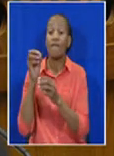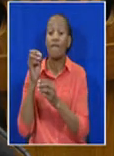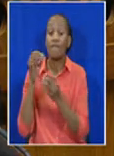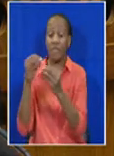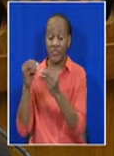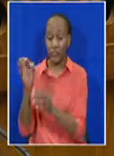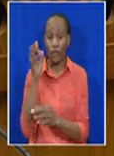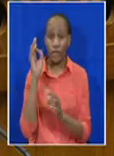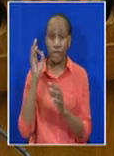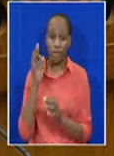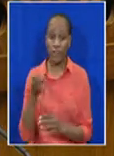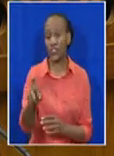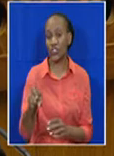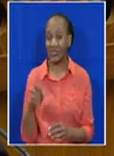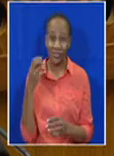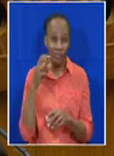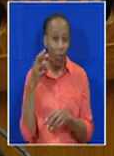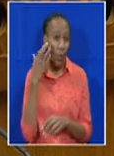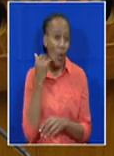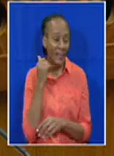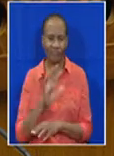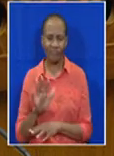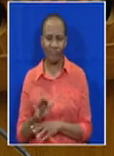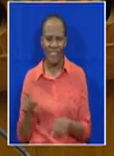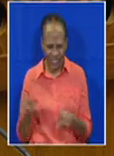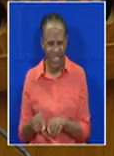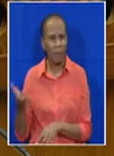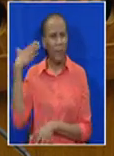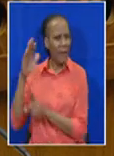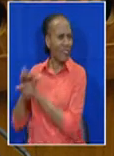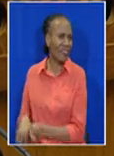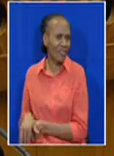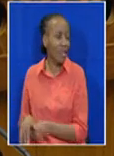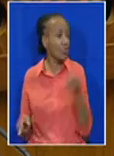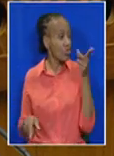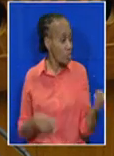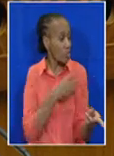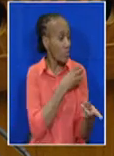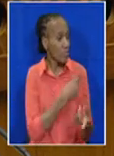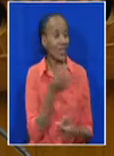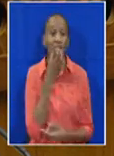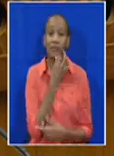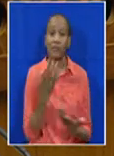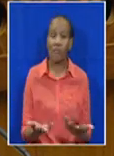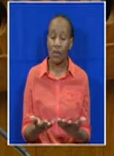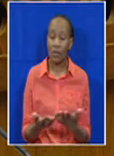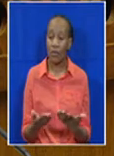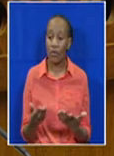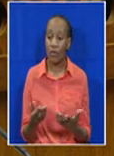are not white ministers but previously disadvantaged. You are just spreading the poverty thinner.